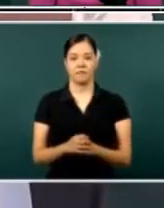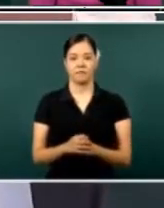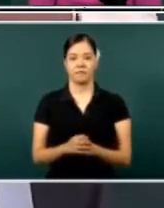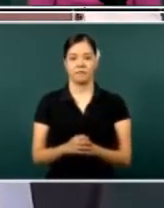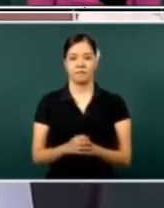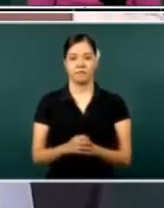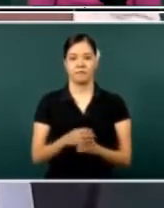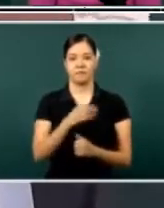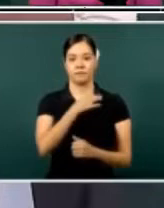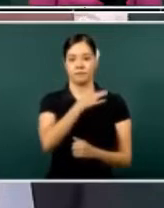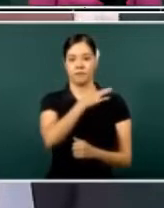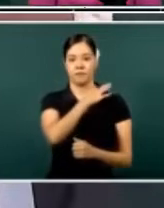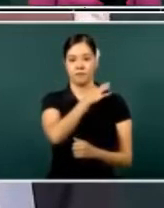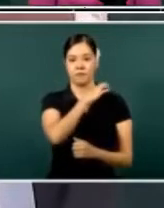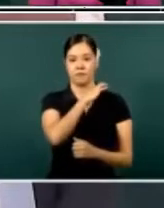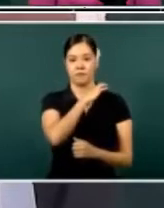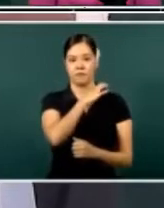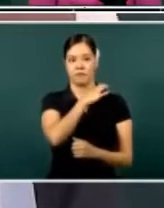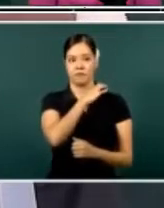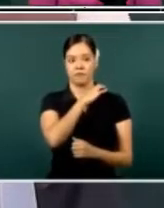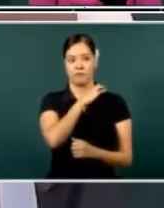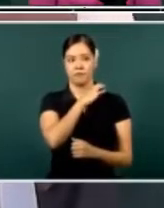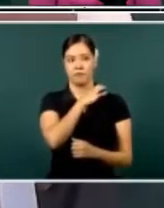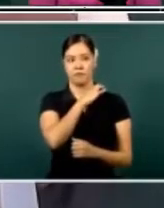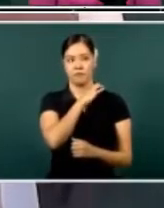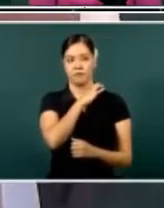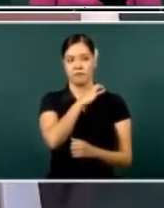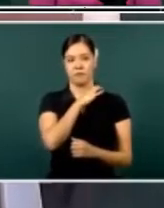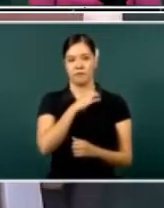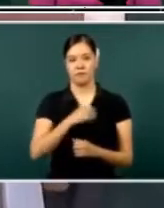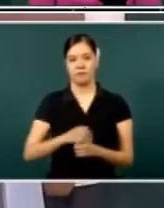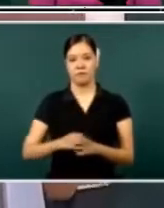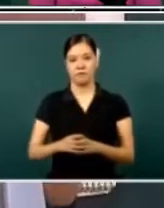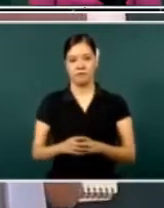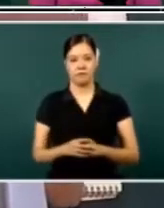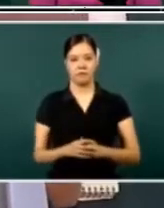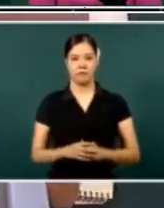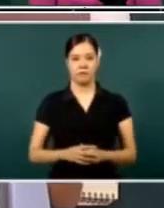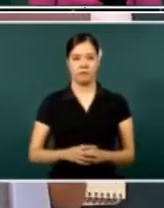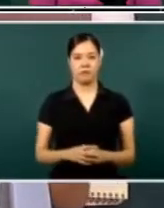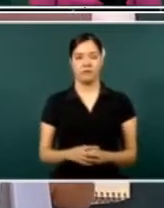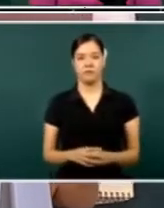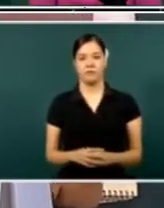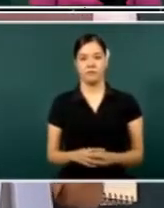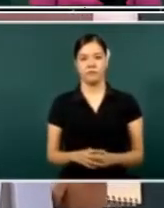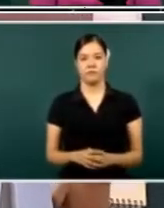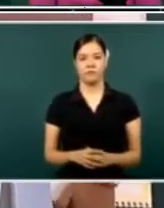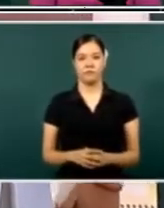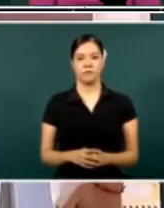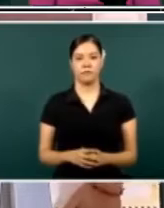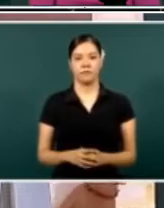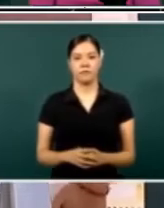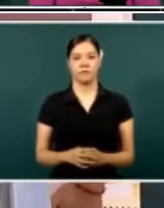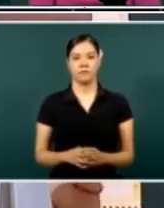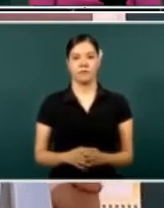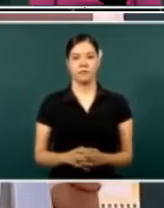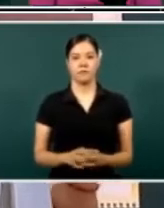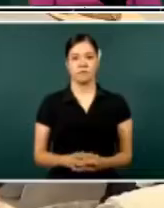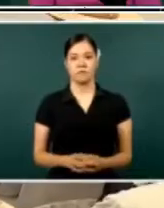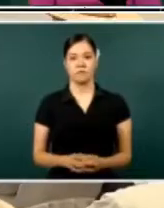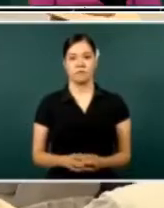been neglected all this time. So they've kind of come up with a flyer to give to the president, um, a list of,